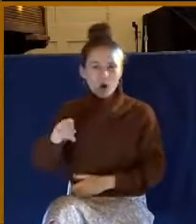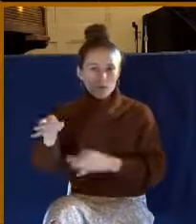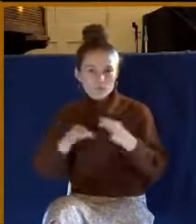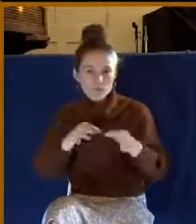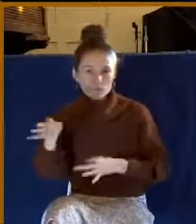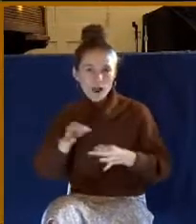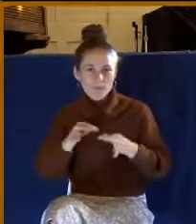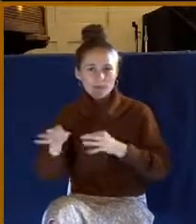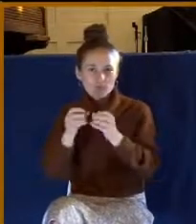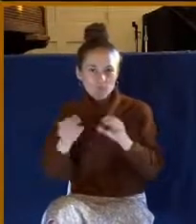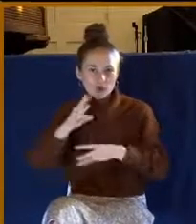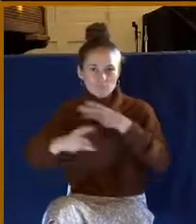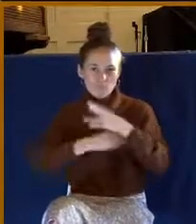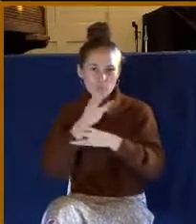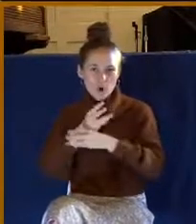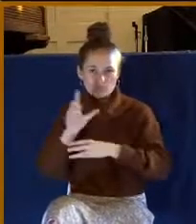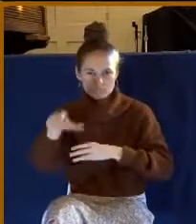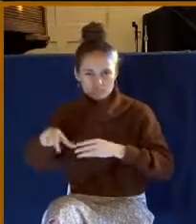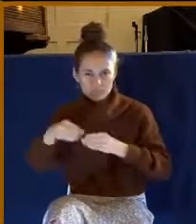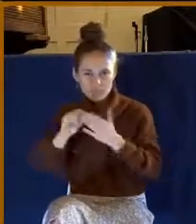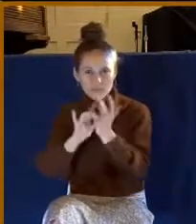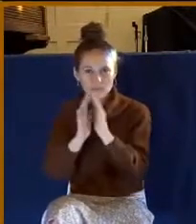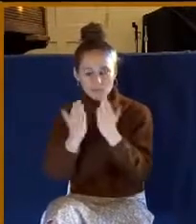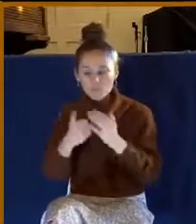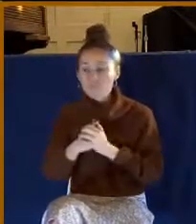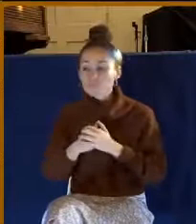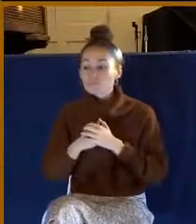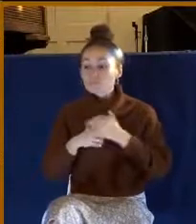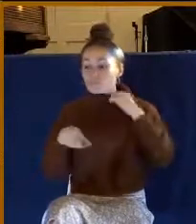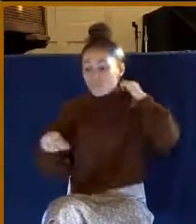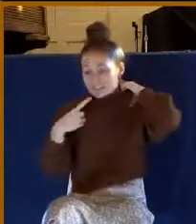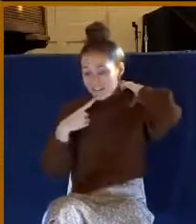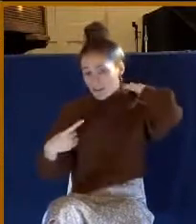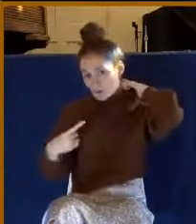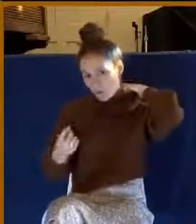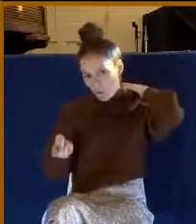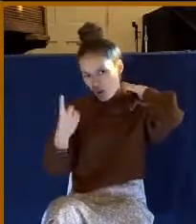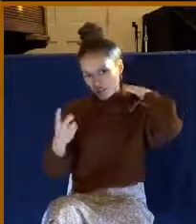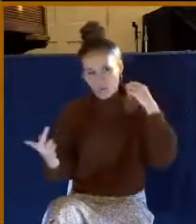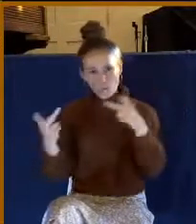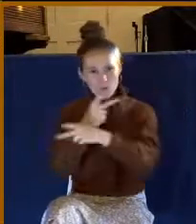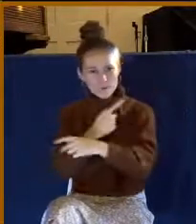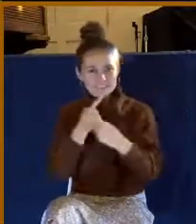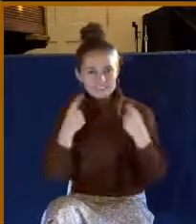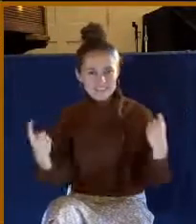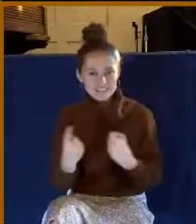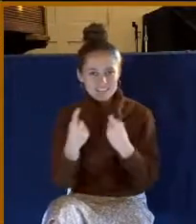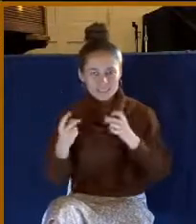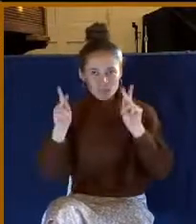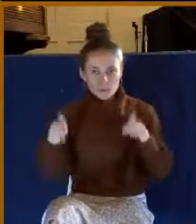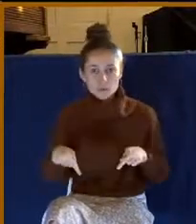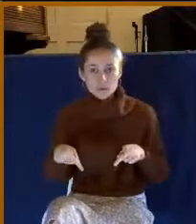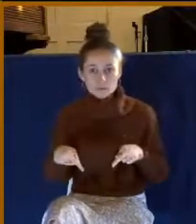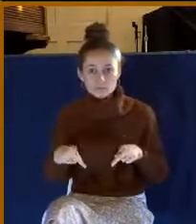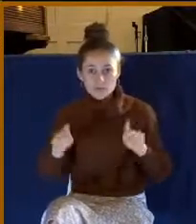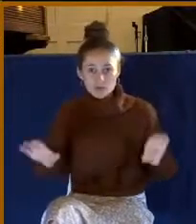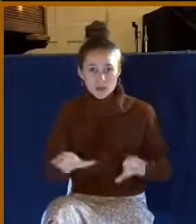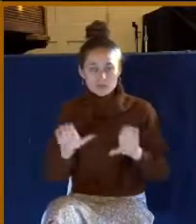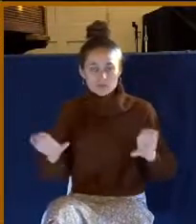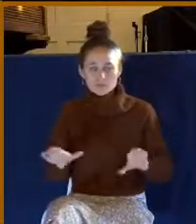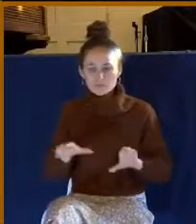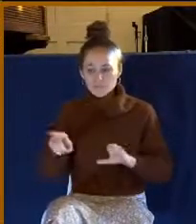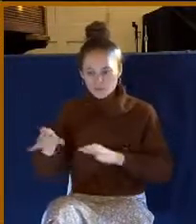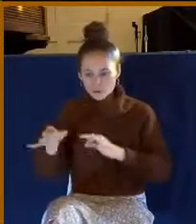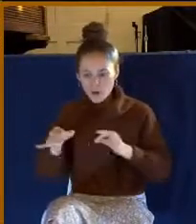He's describing the sins of the lost world, and one of the greatest sins that a person can commit is he describes. He says, but when they knew God,